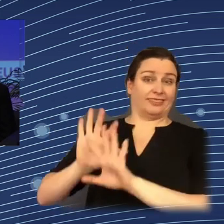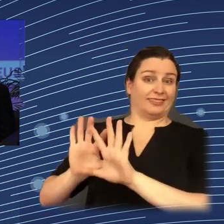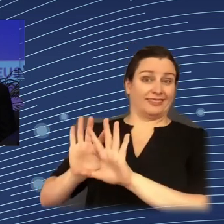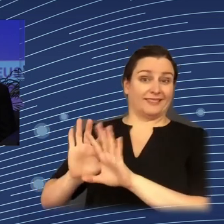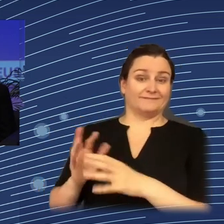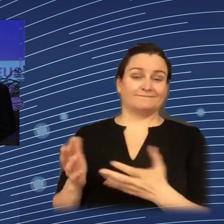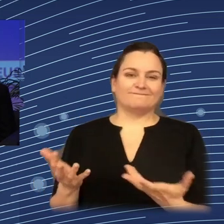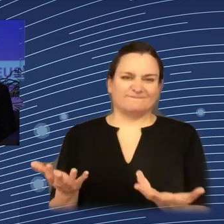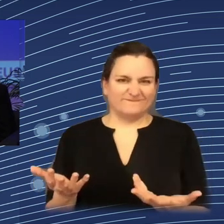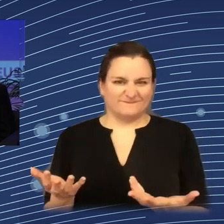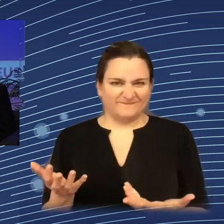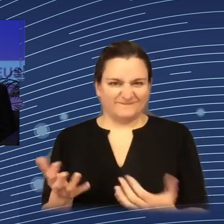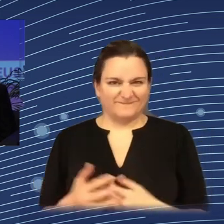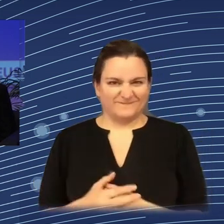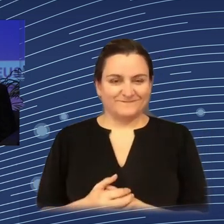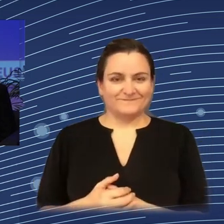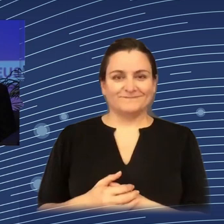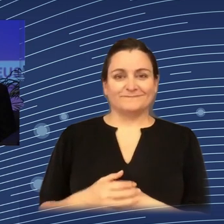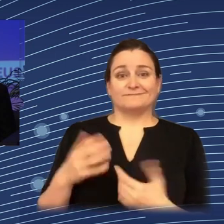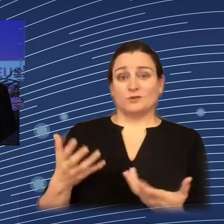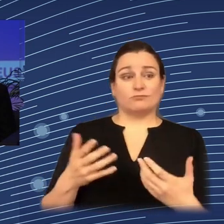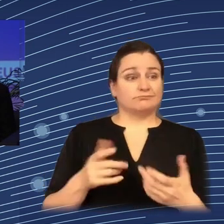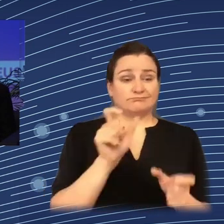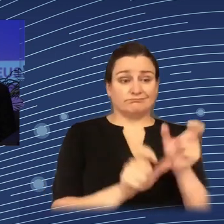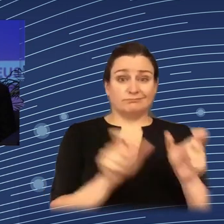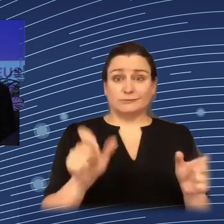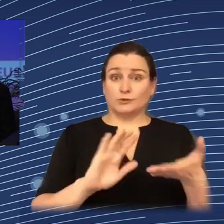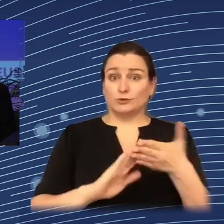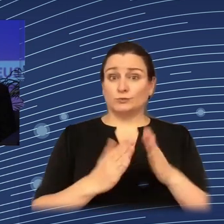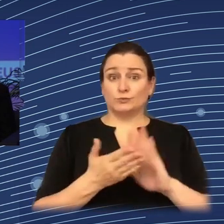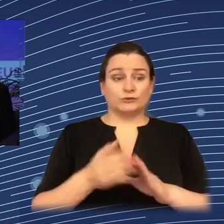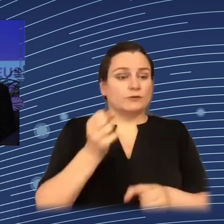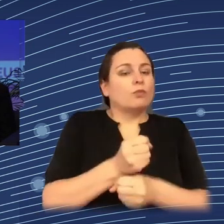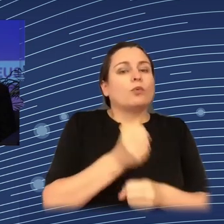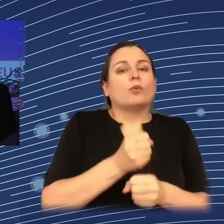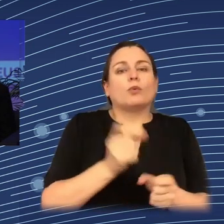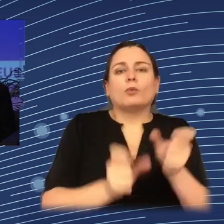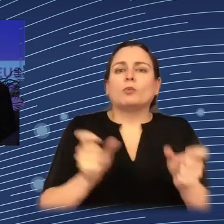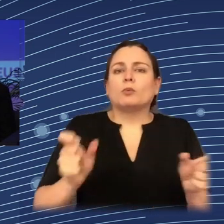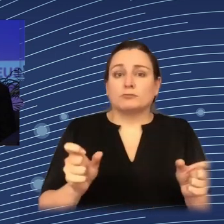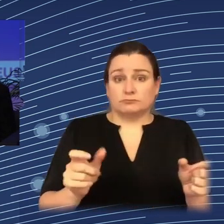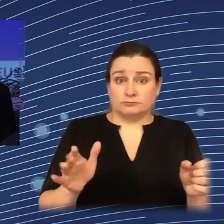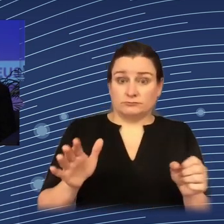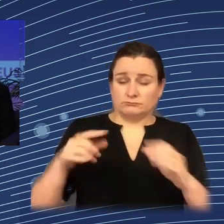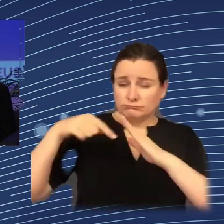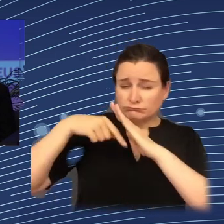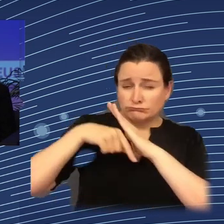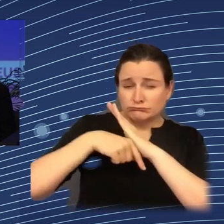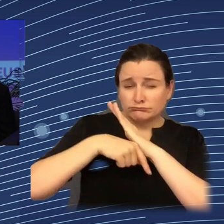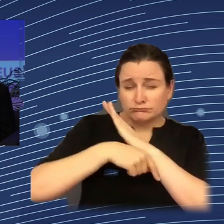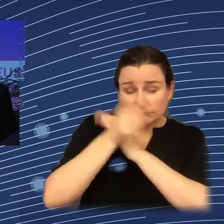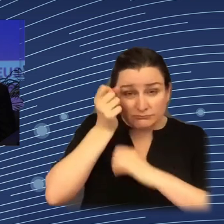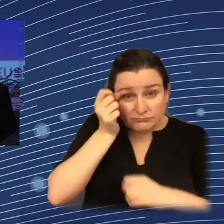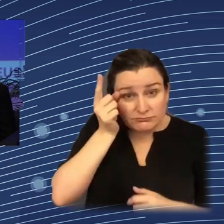referring about normal people, let's say lay people in the street, do not really yet